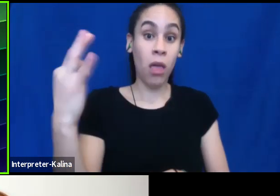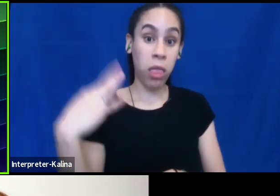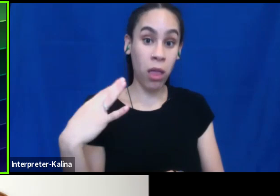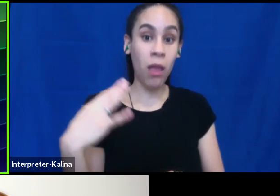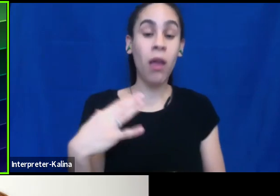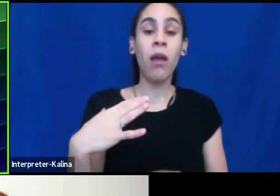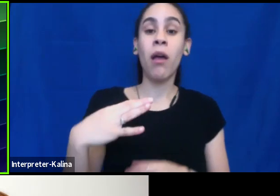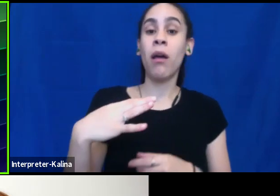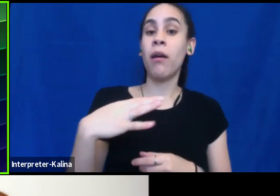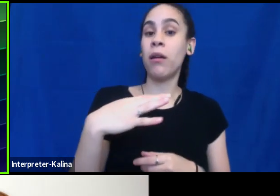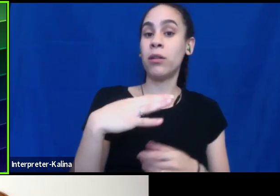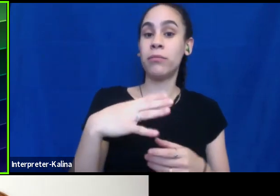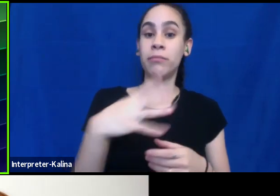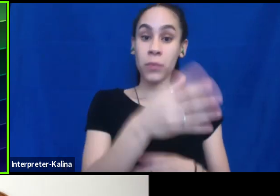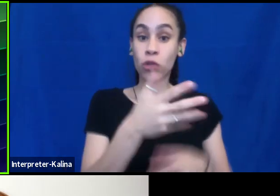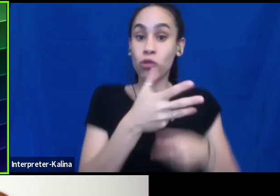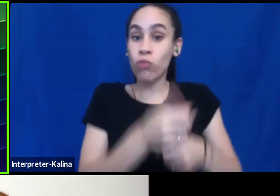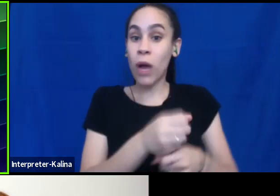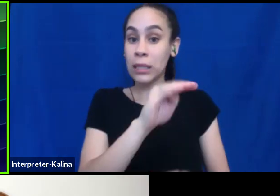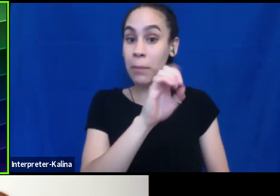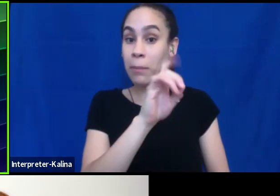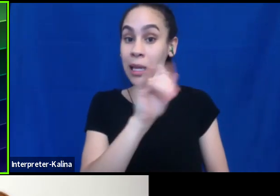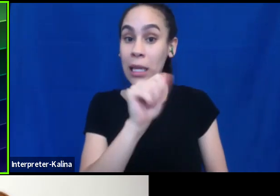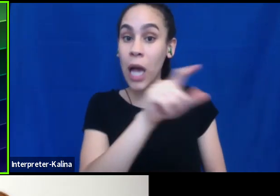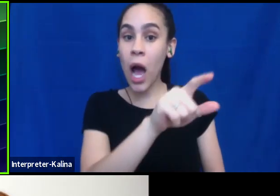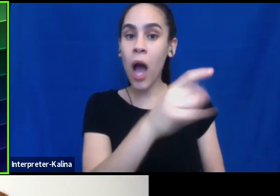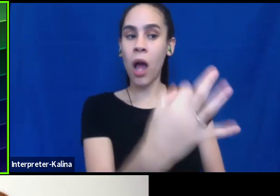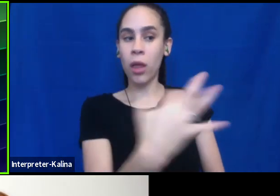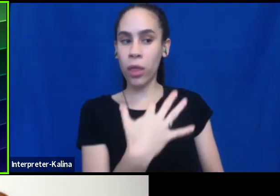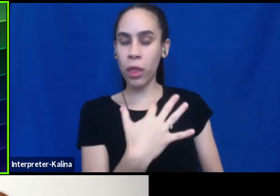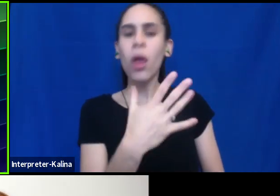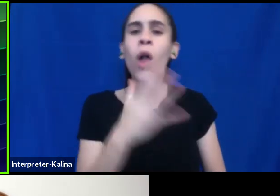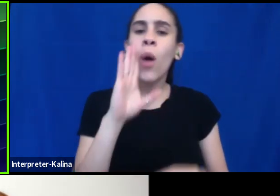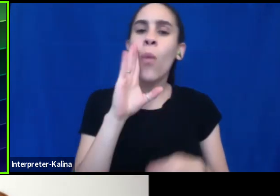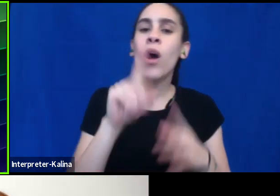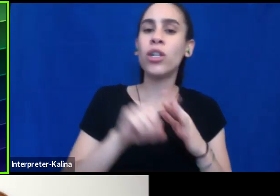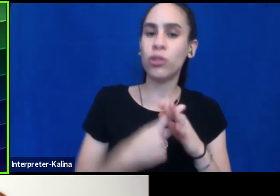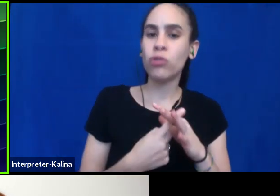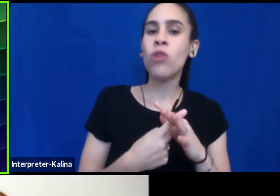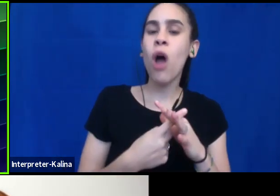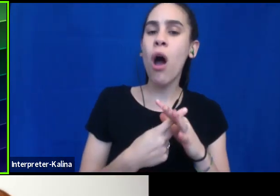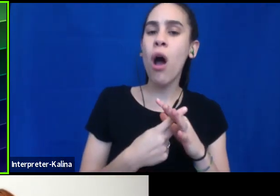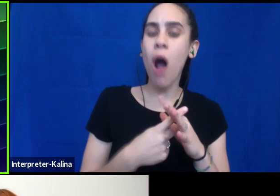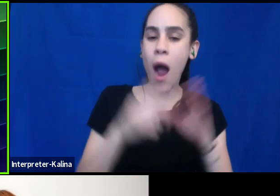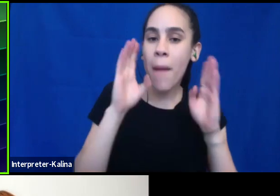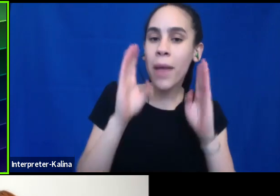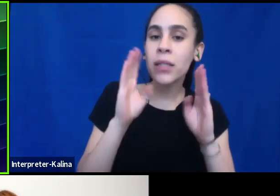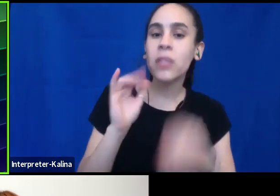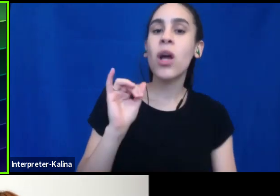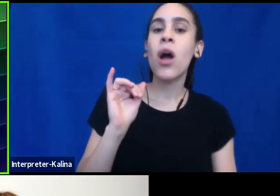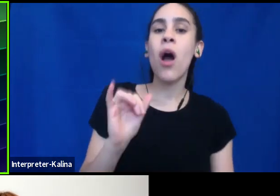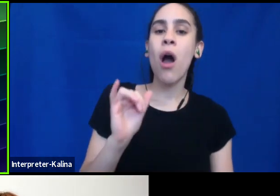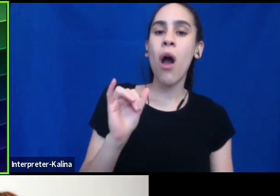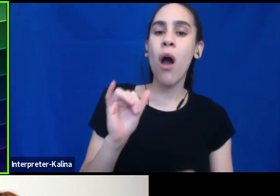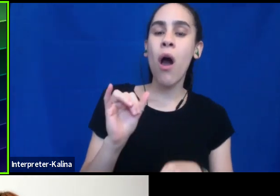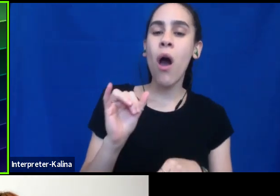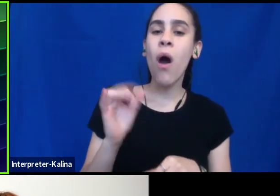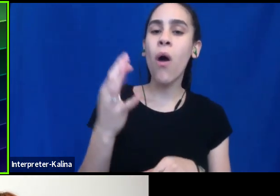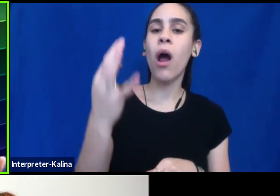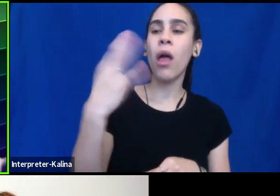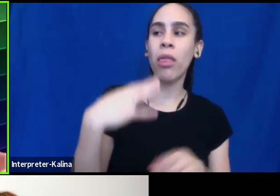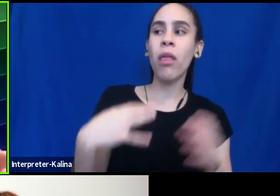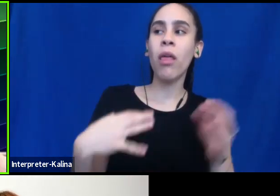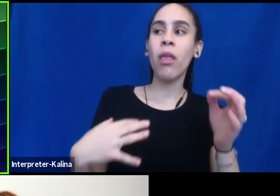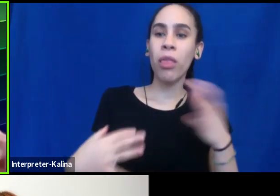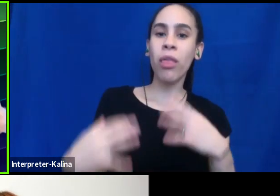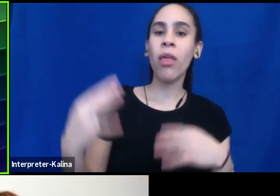trusted media source, you're going to start paying more attention to it. know, the seed's been planted. And then eventually we may do that